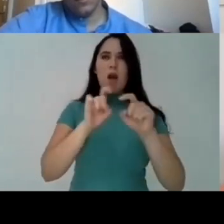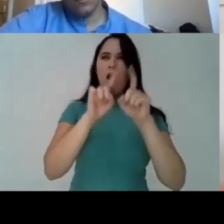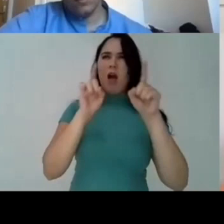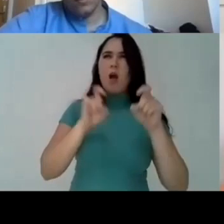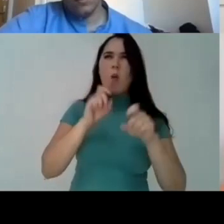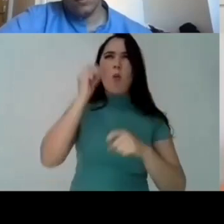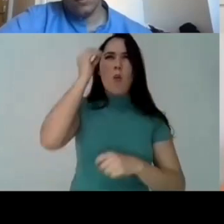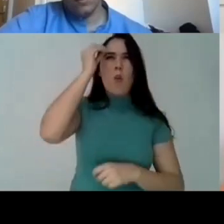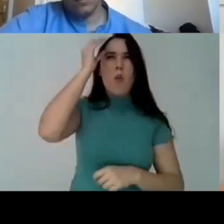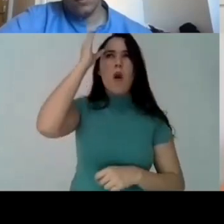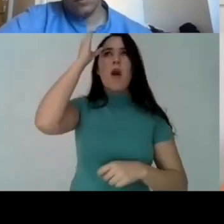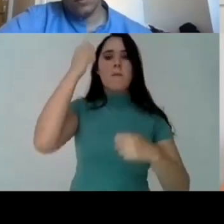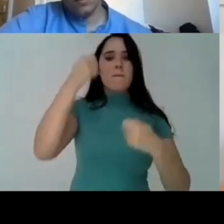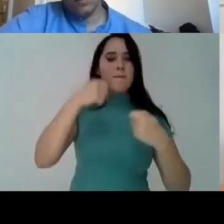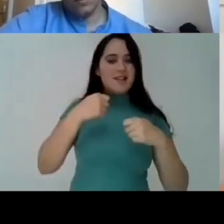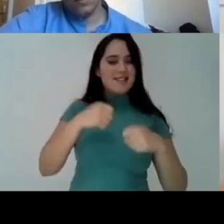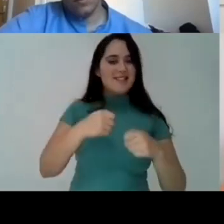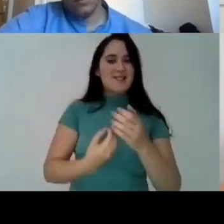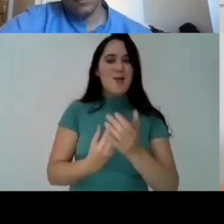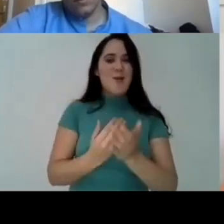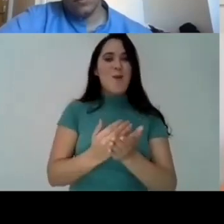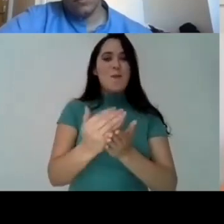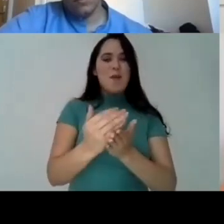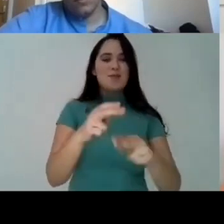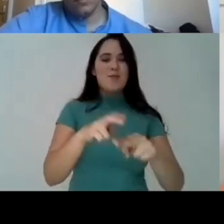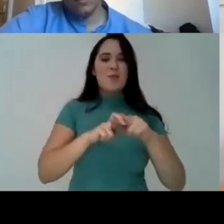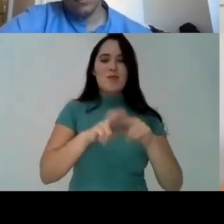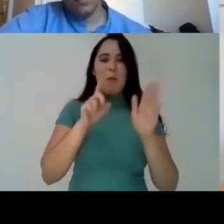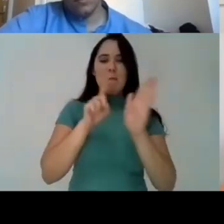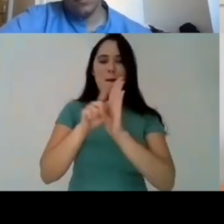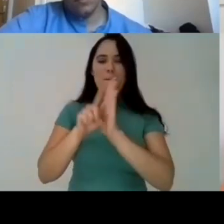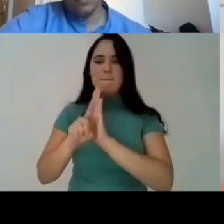they exist to make questions